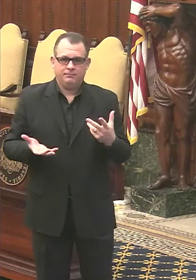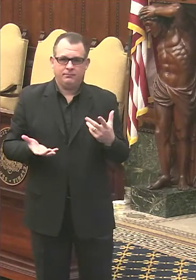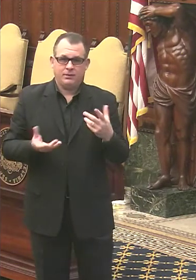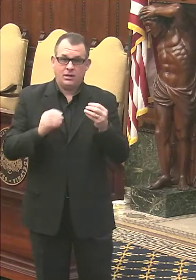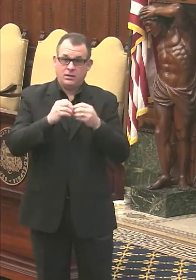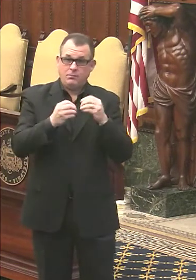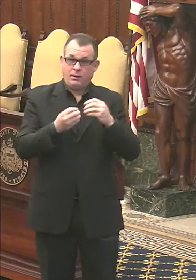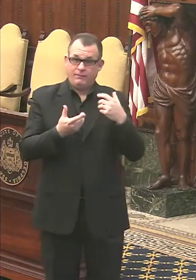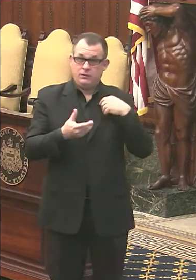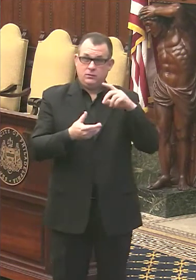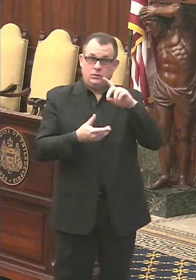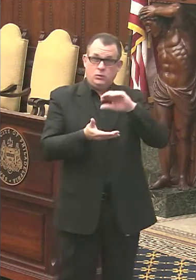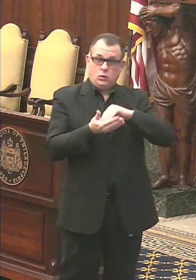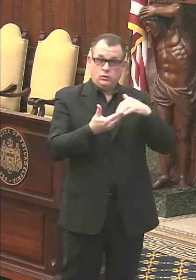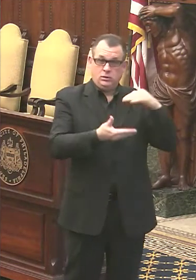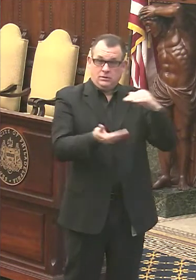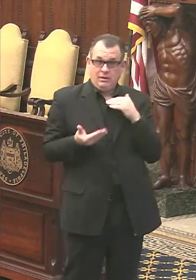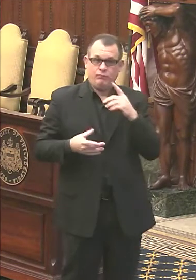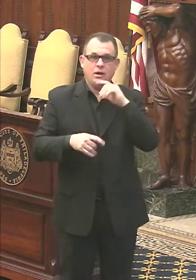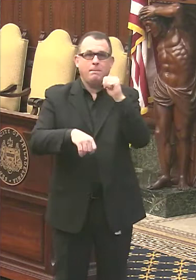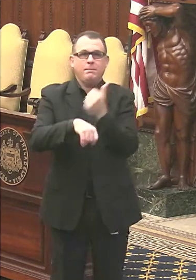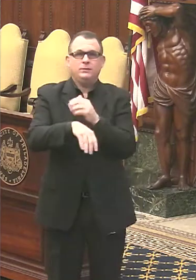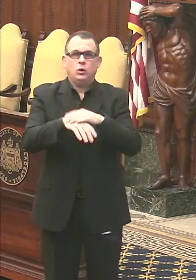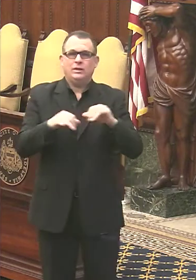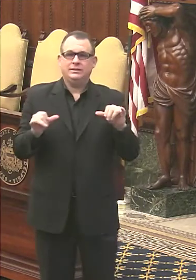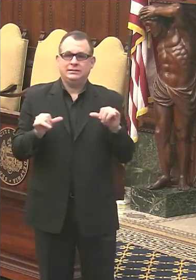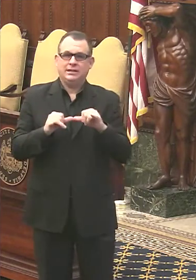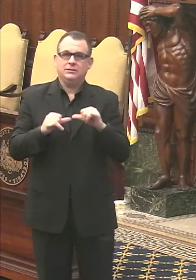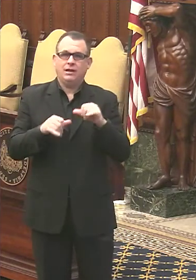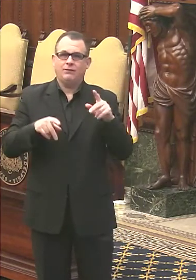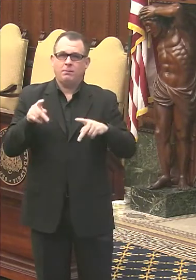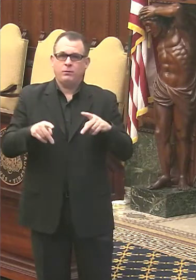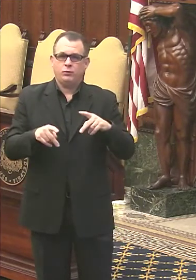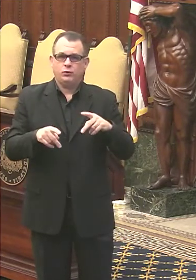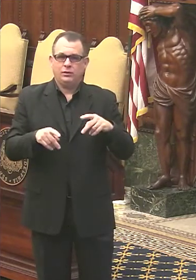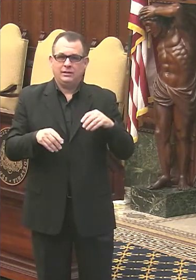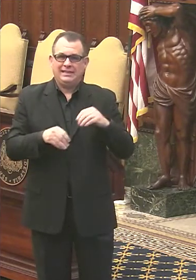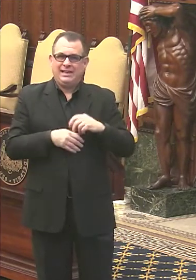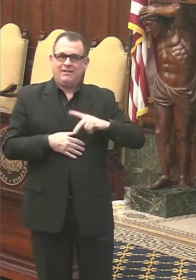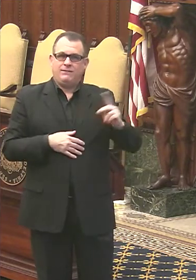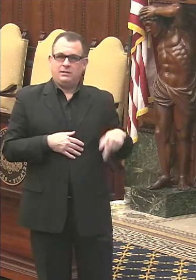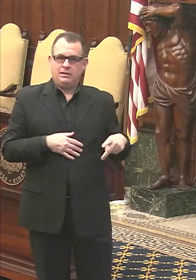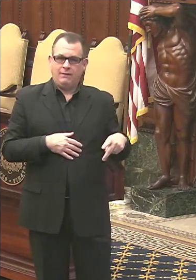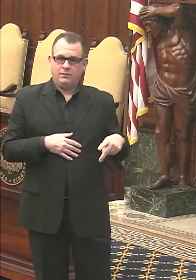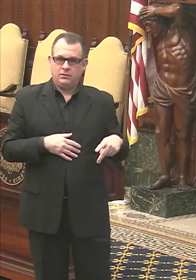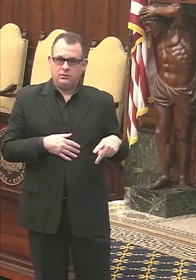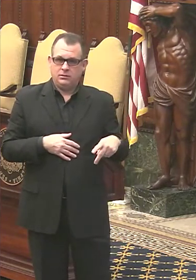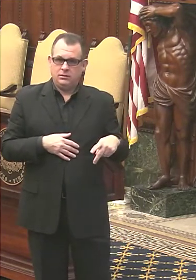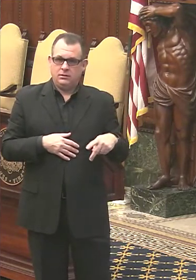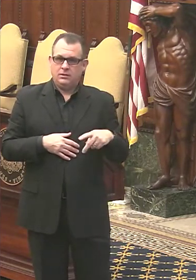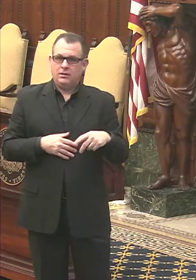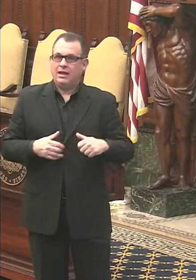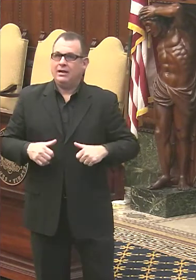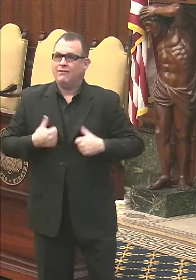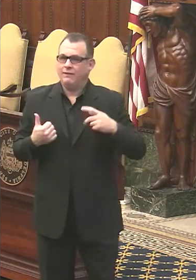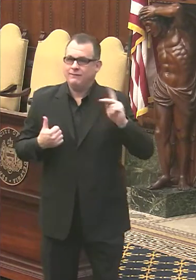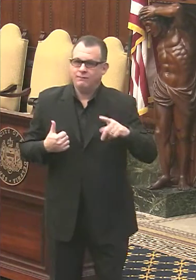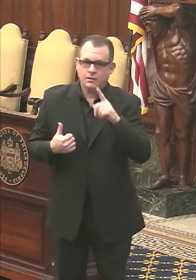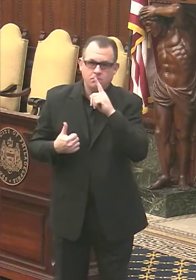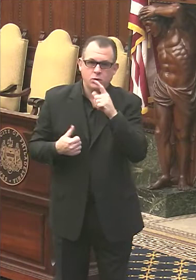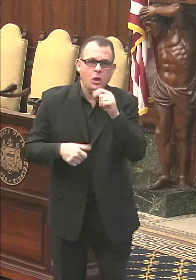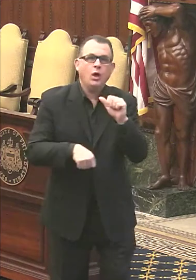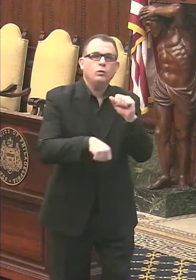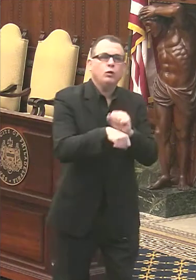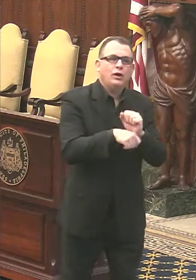that we get is based on the size of the population and has nothing to do with who's working in Philadelphia. Uh,